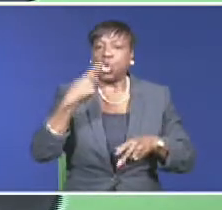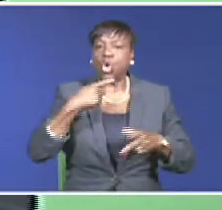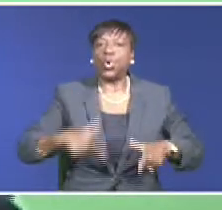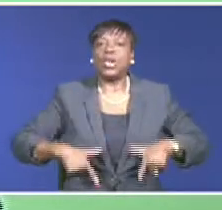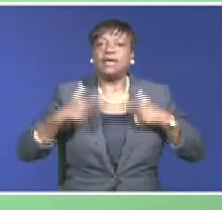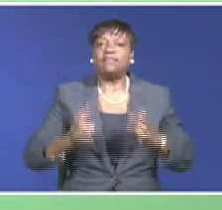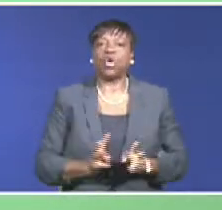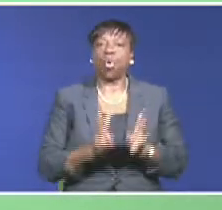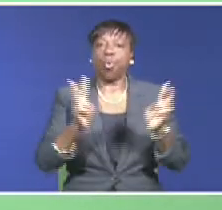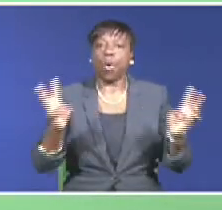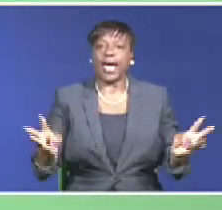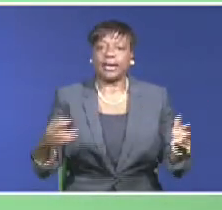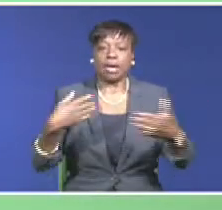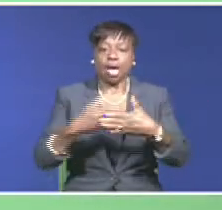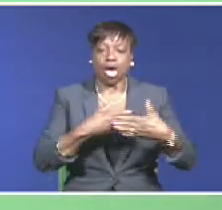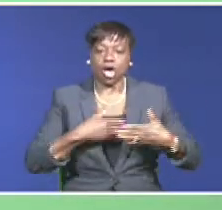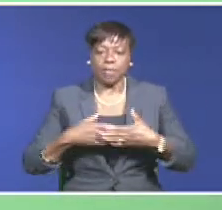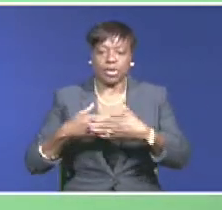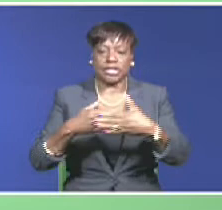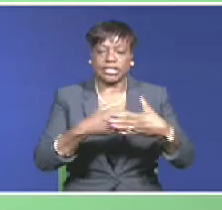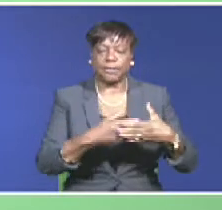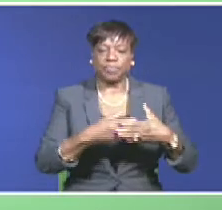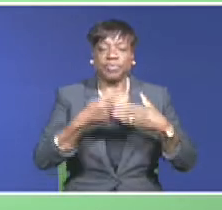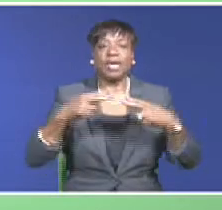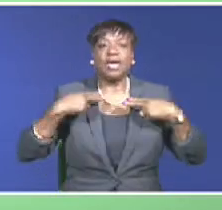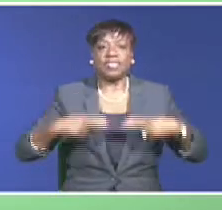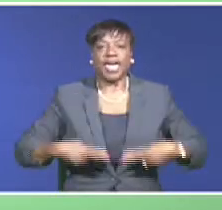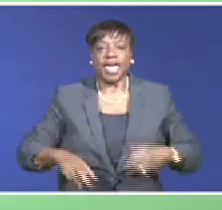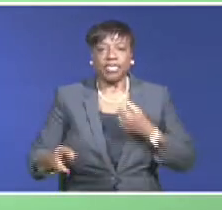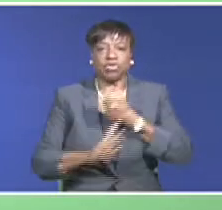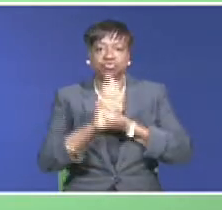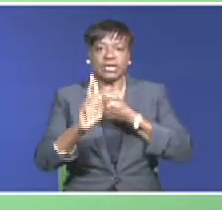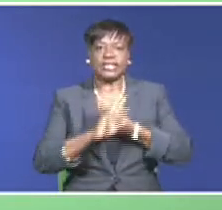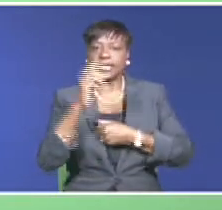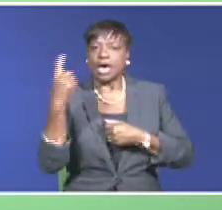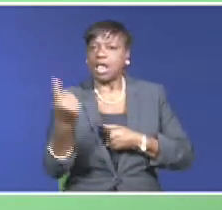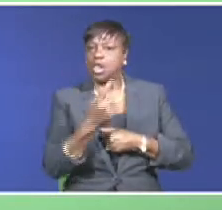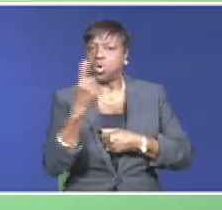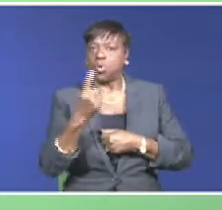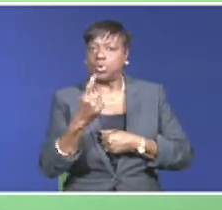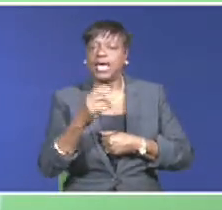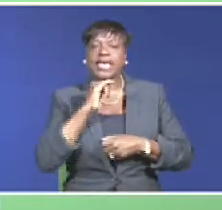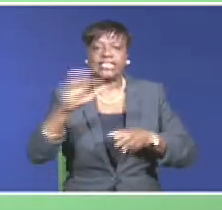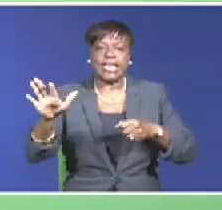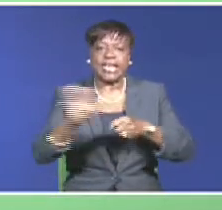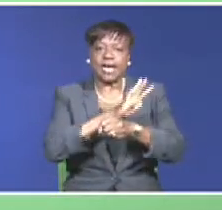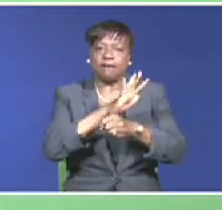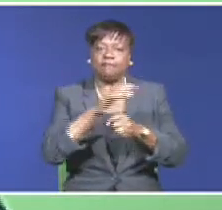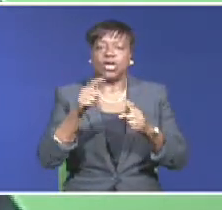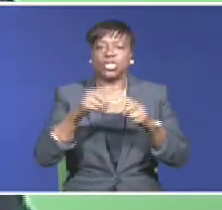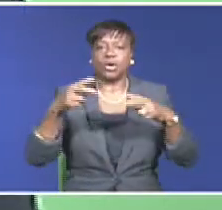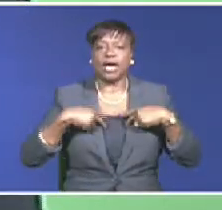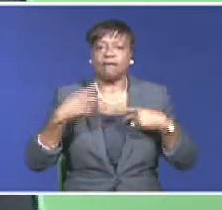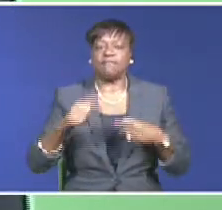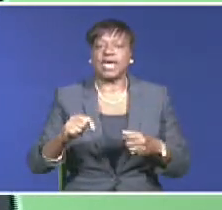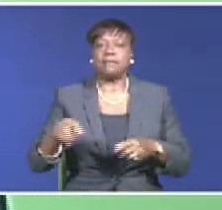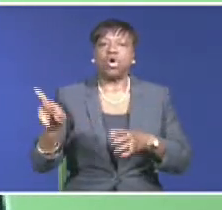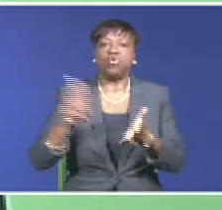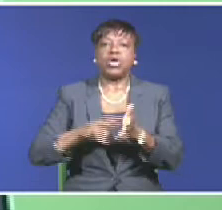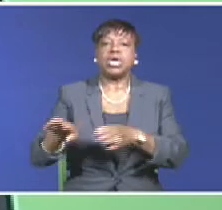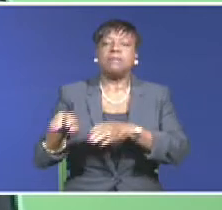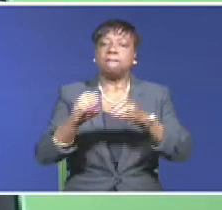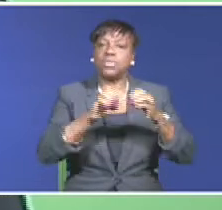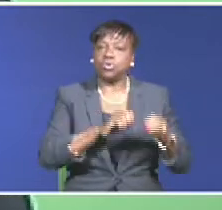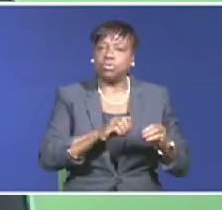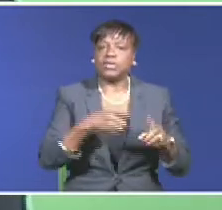wider community. The health risks alone are sufficient to have them expeditiously removed